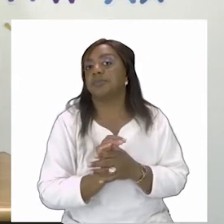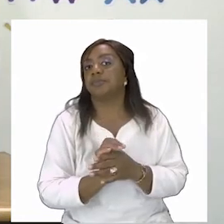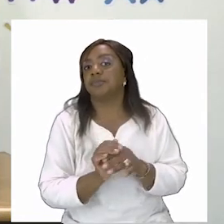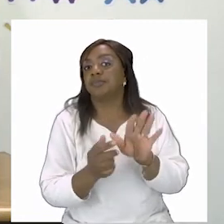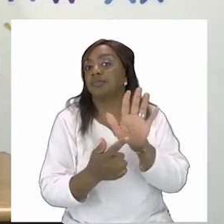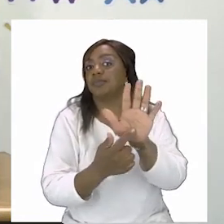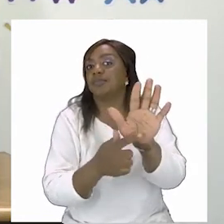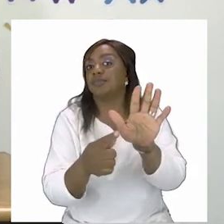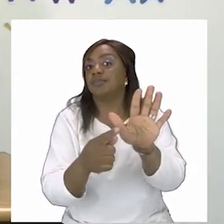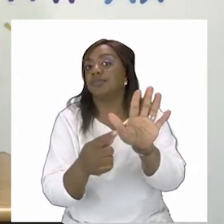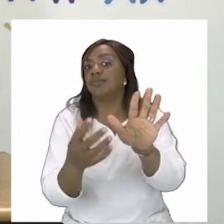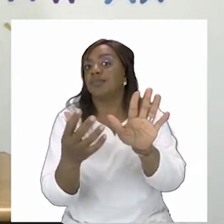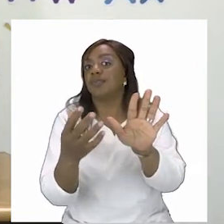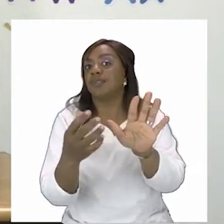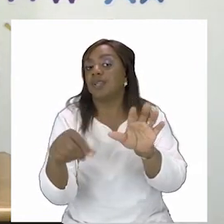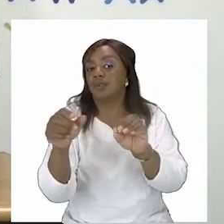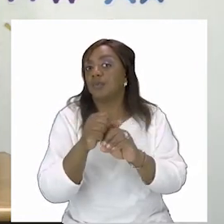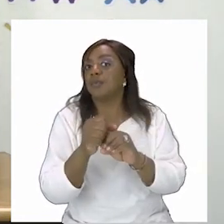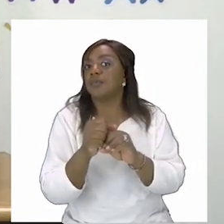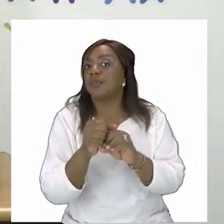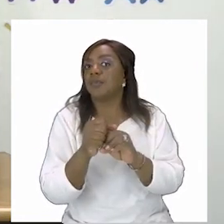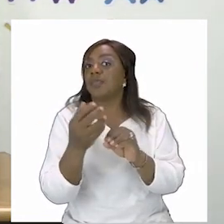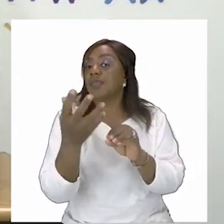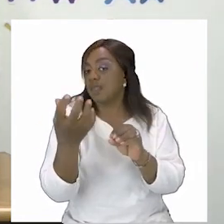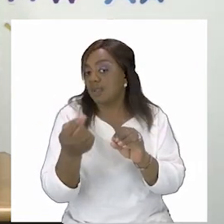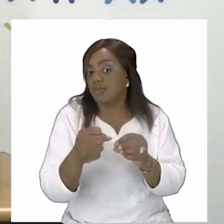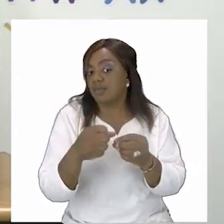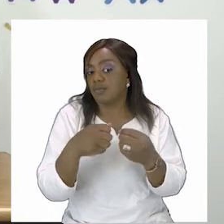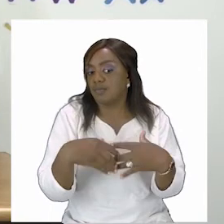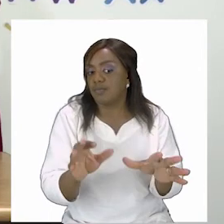and they decided to build their family